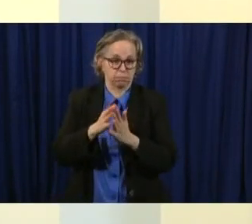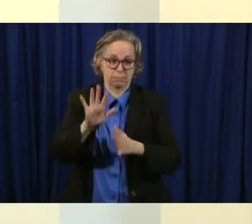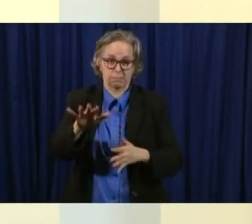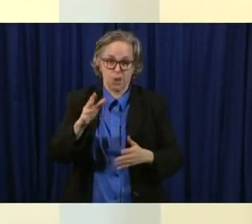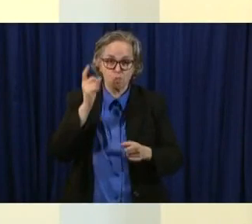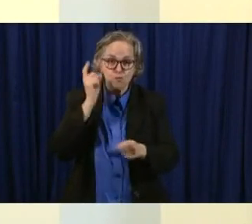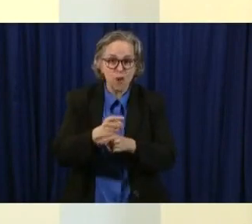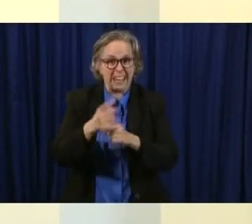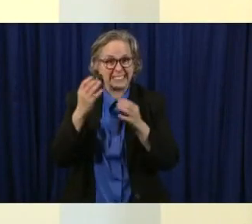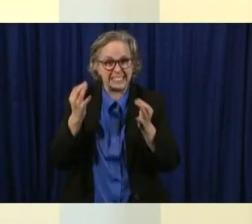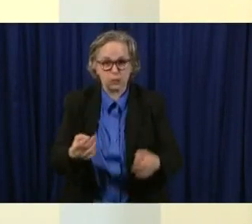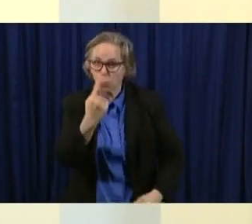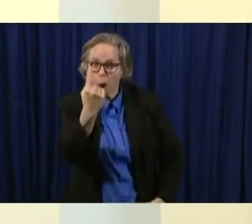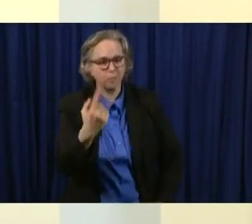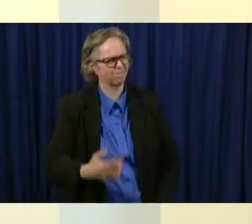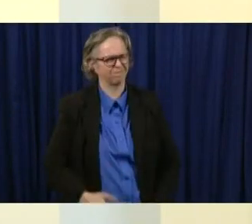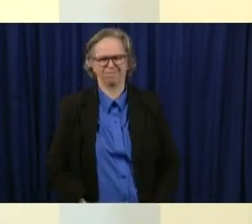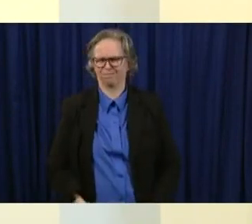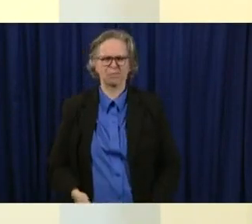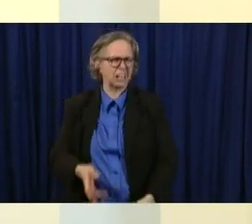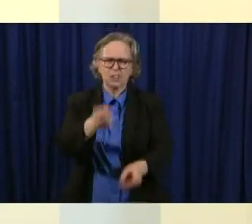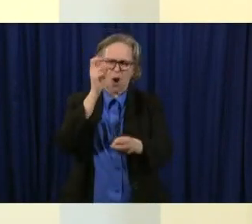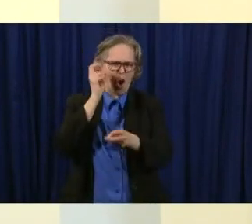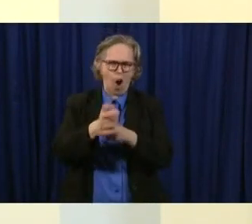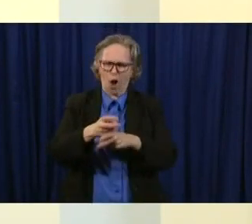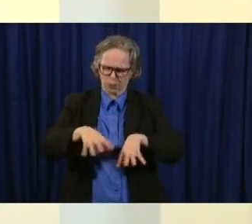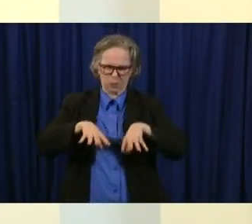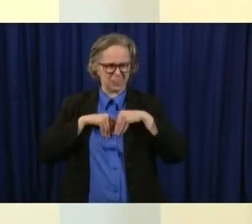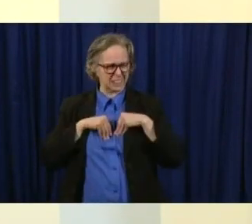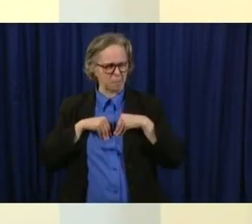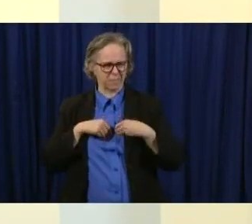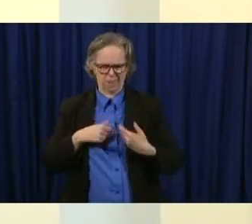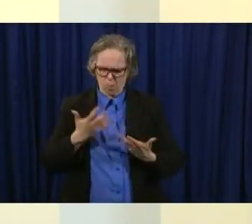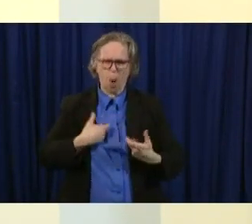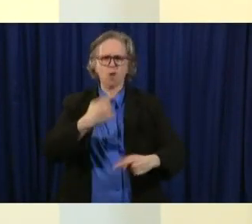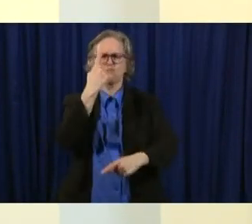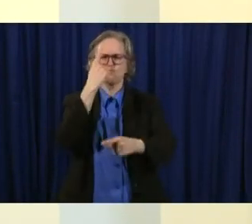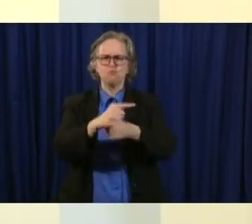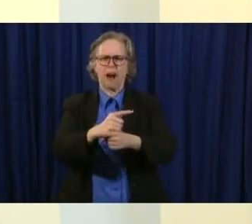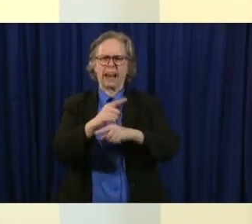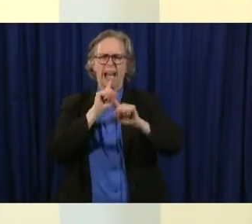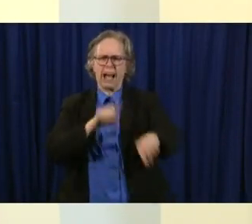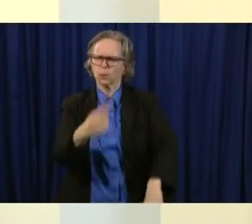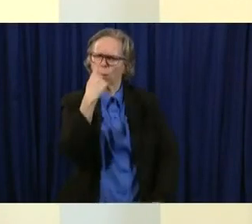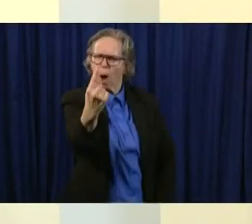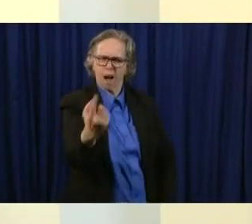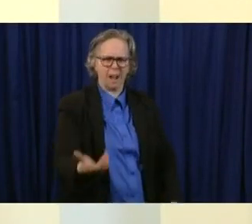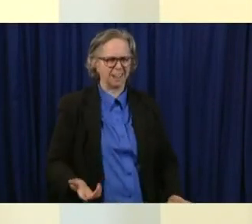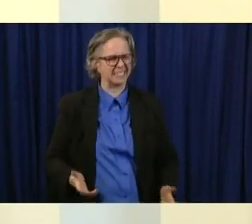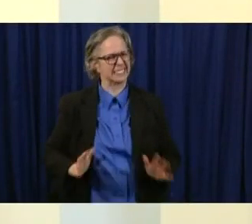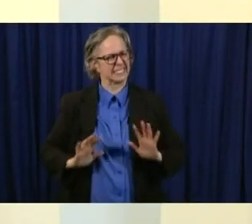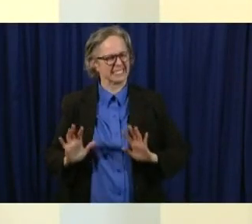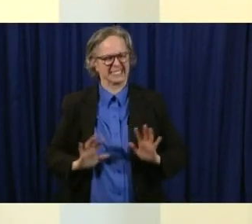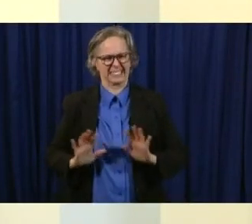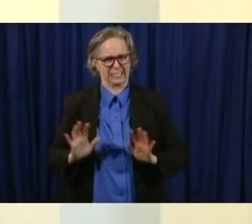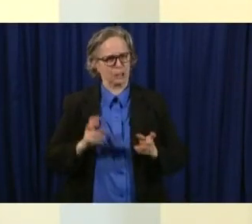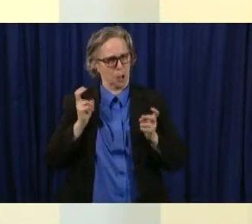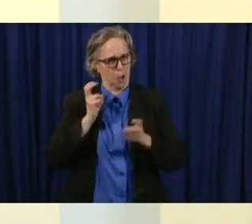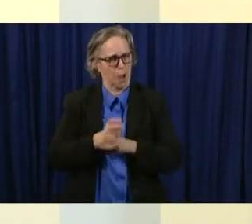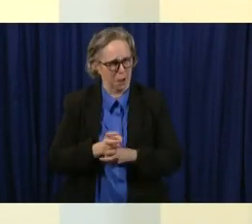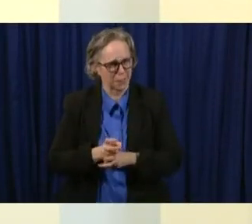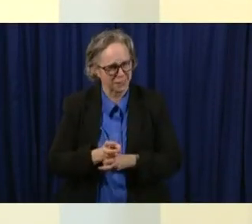that's i know that's a hard truth for people because we want there to be a right answer in a right way and that's why i have always advised the governor